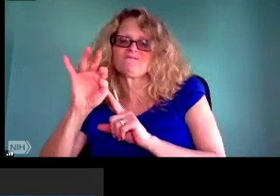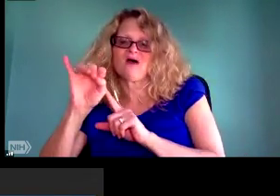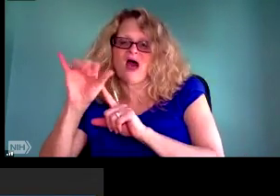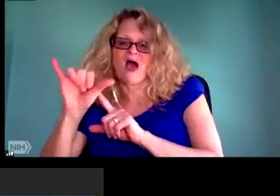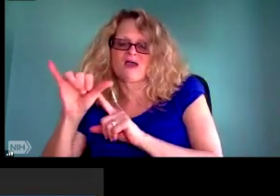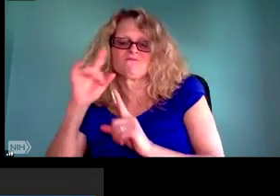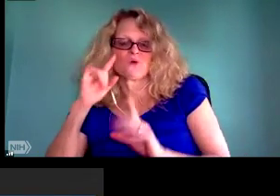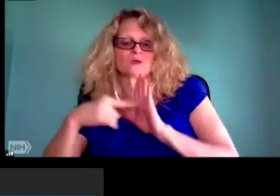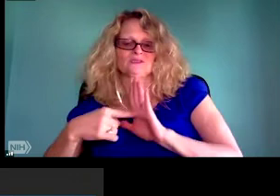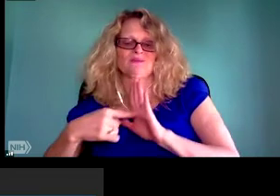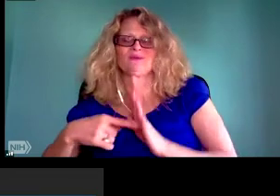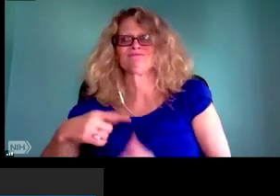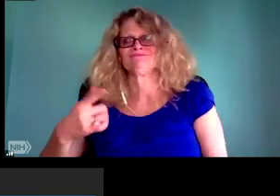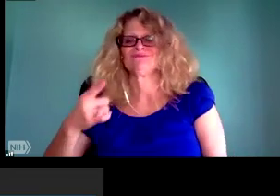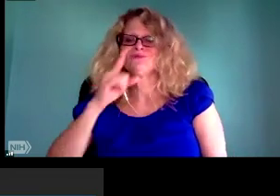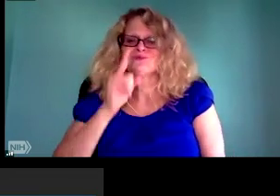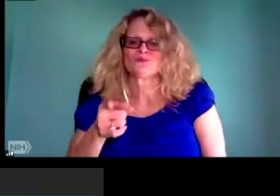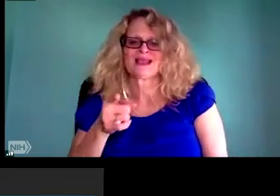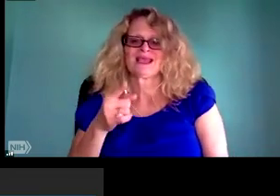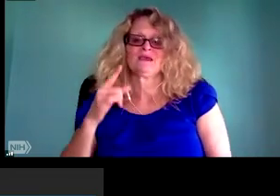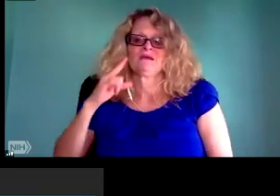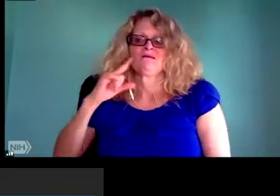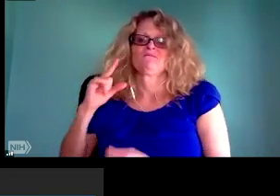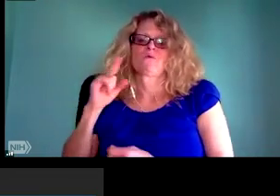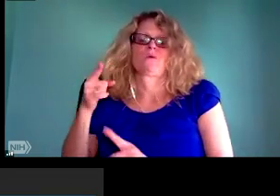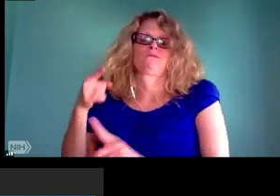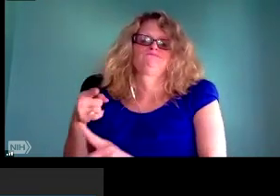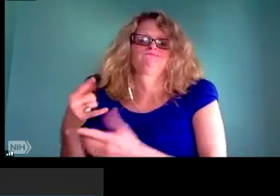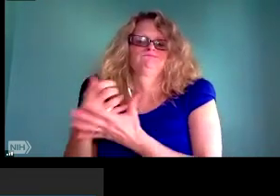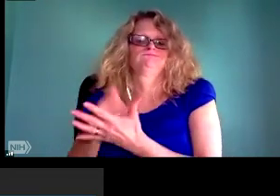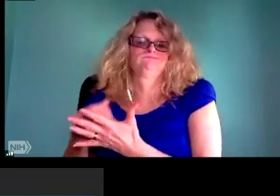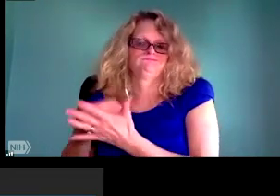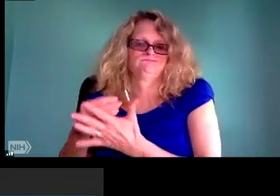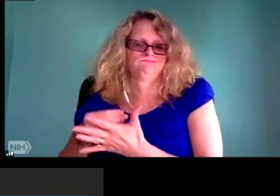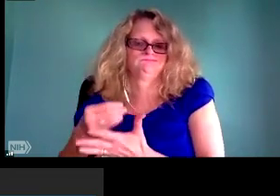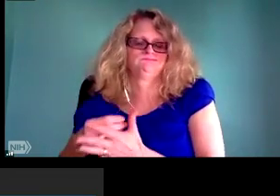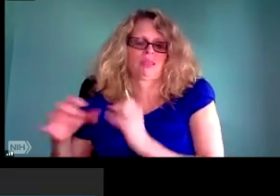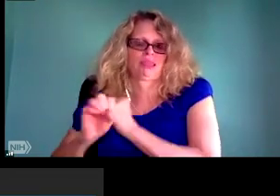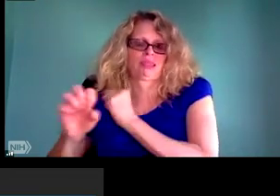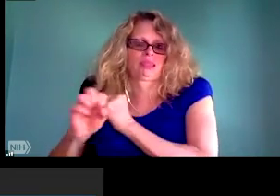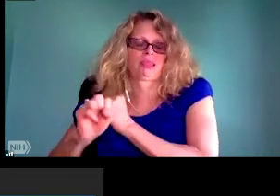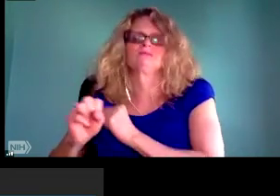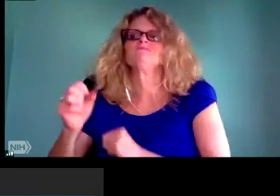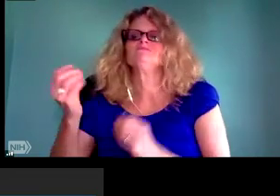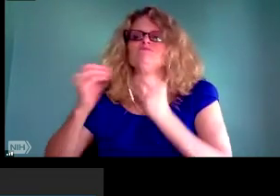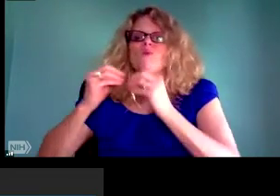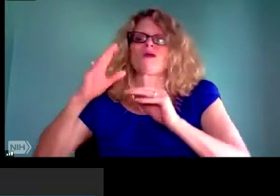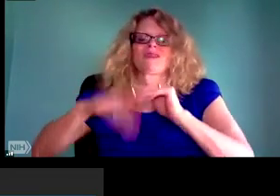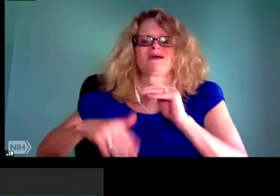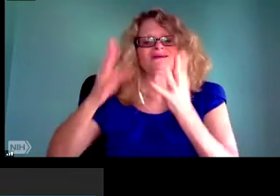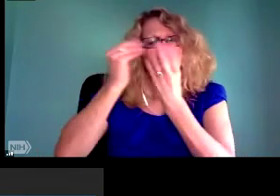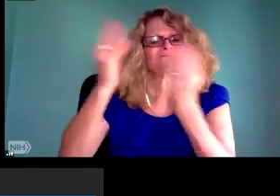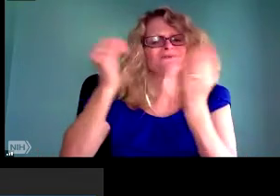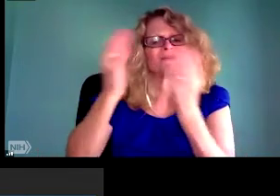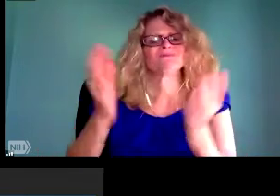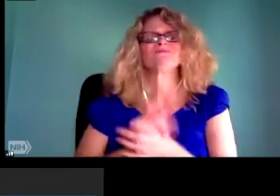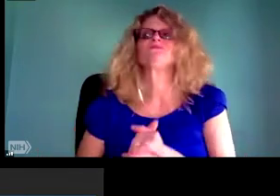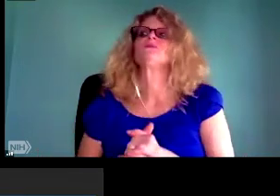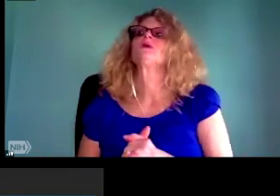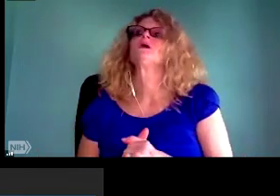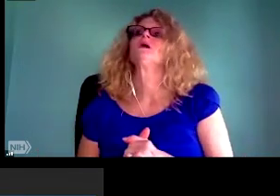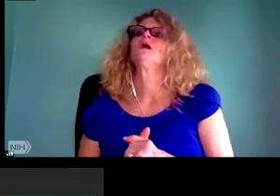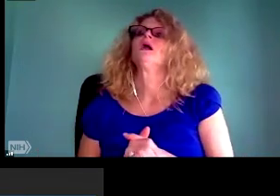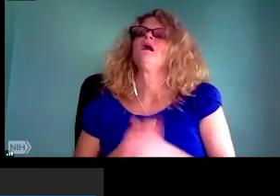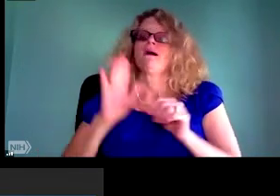and while public goods themselves are defunded and under supported. And so we've really focused so much